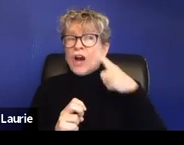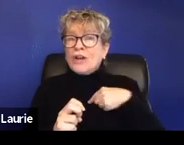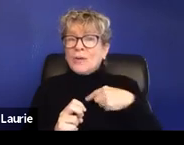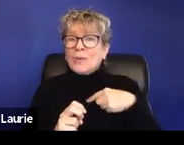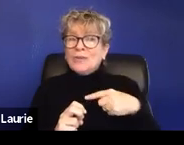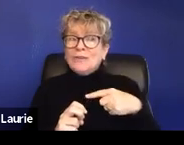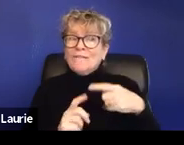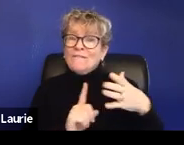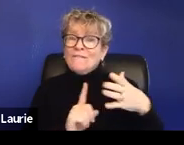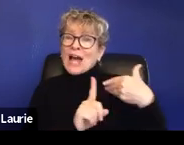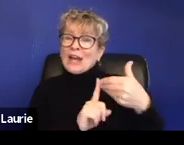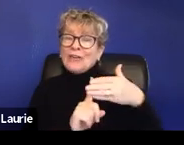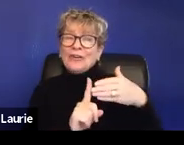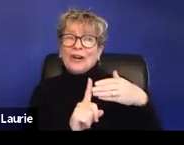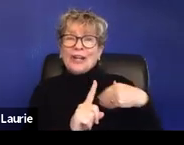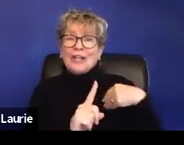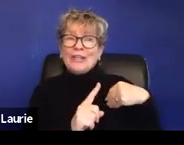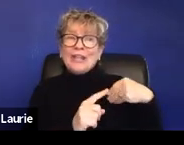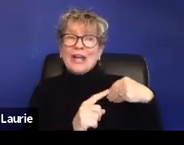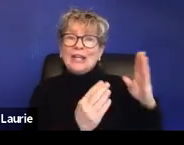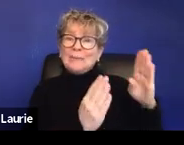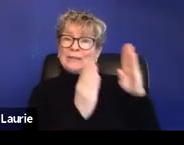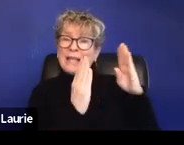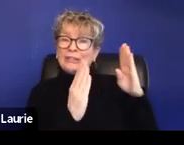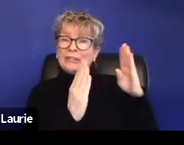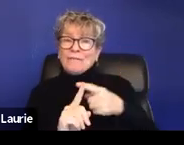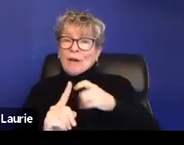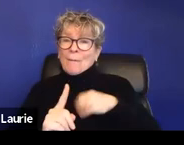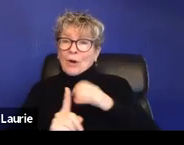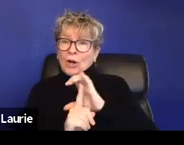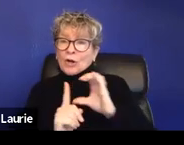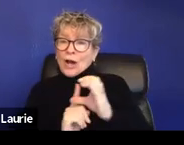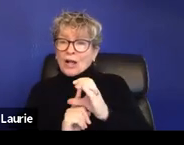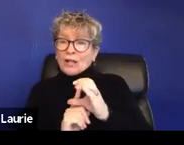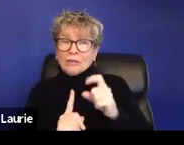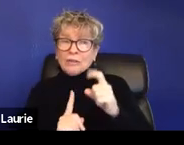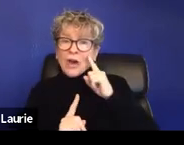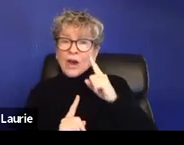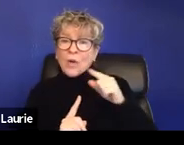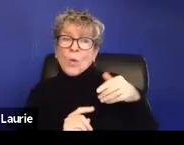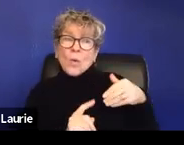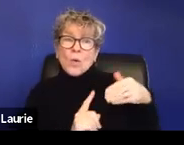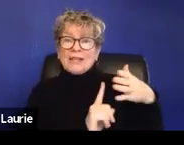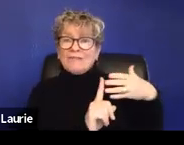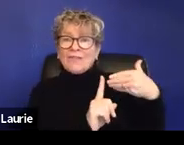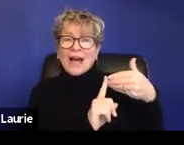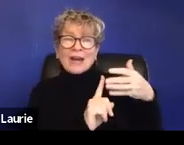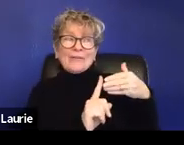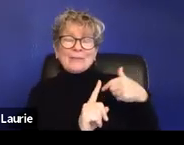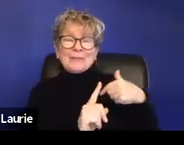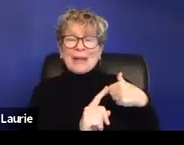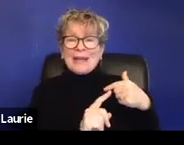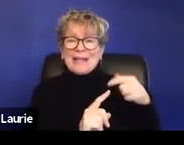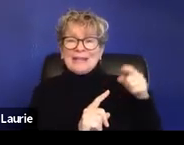was giving her so much attention and based in her culture, it was just considered, you know, really flattering that somebody well